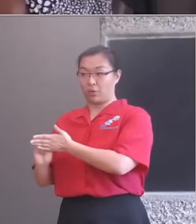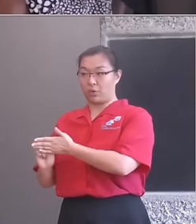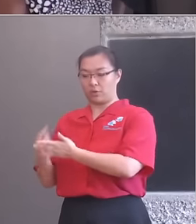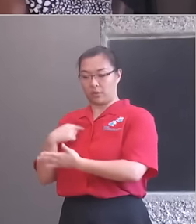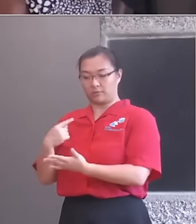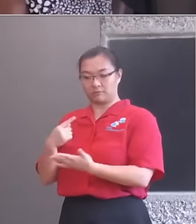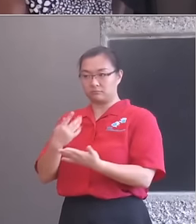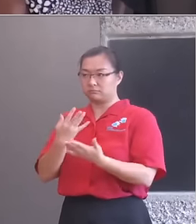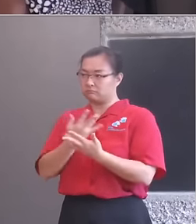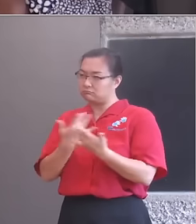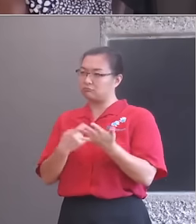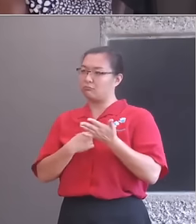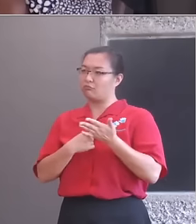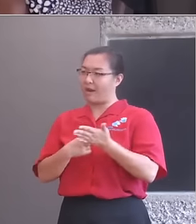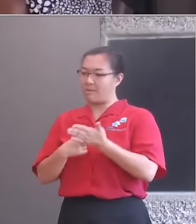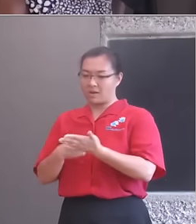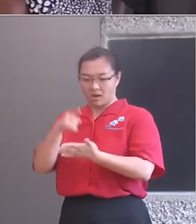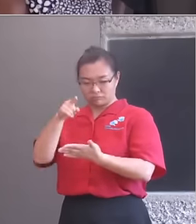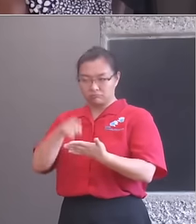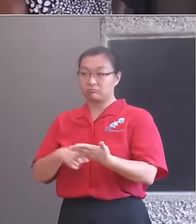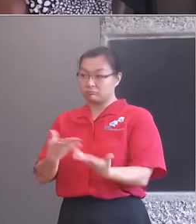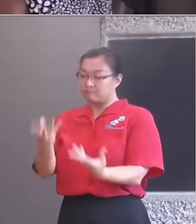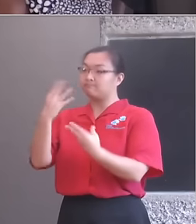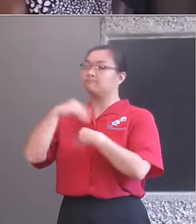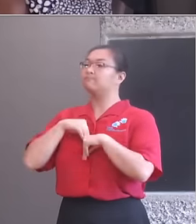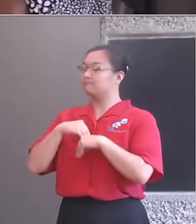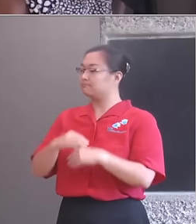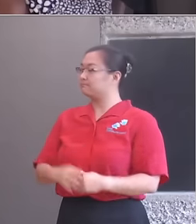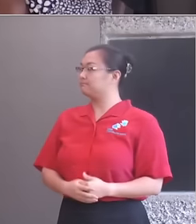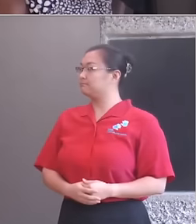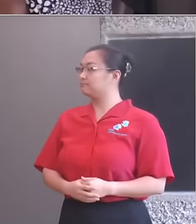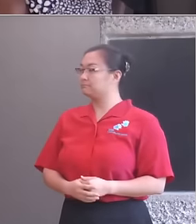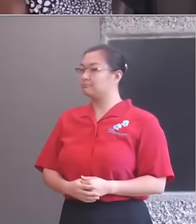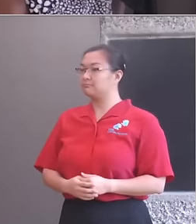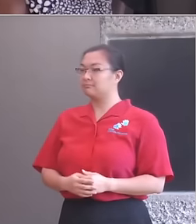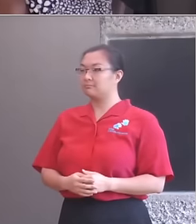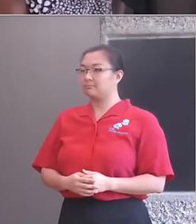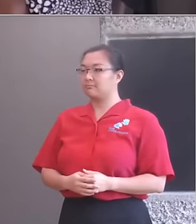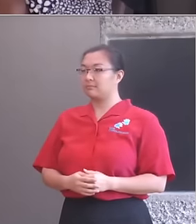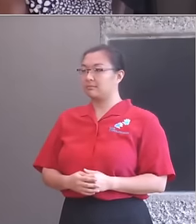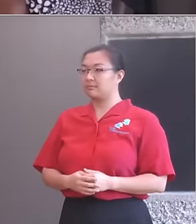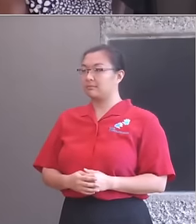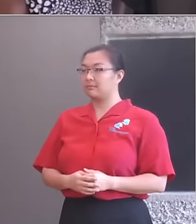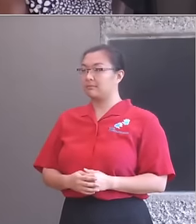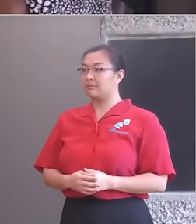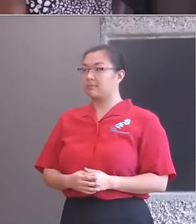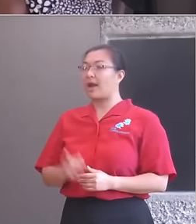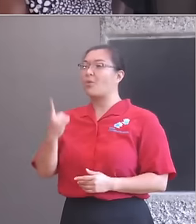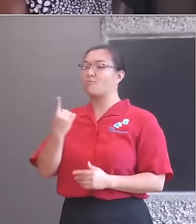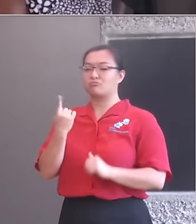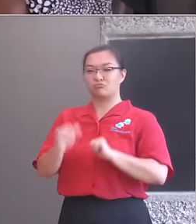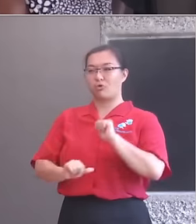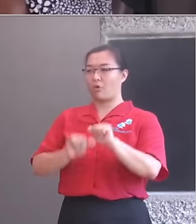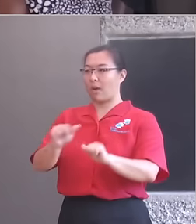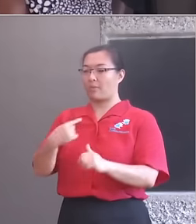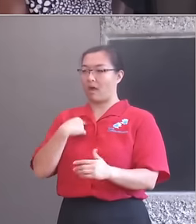small sums of money, you can make a big impact. One of the programmes that I'm sort of most proud of is the Heritage Schools programme, actually, which has